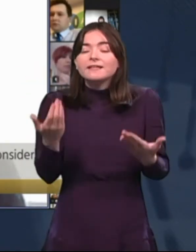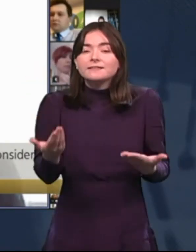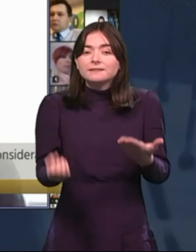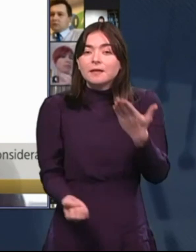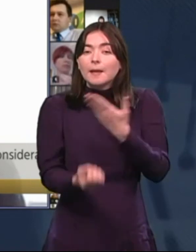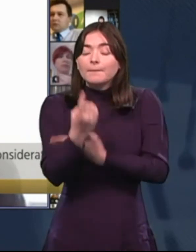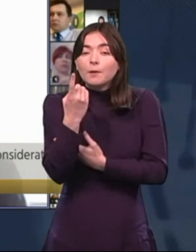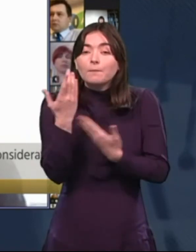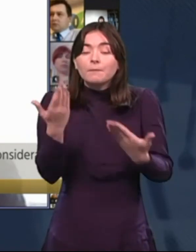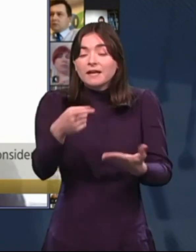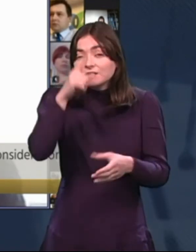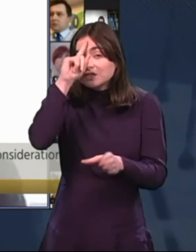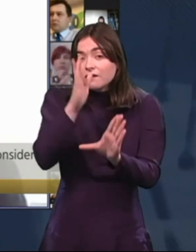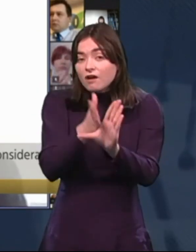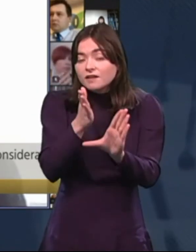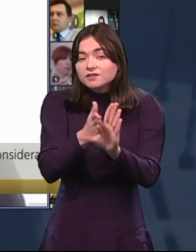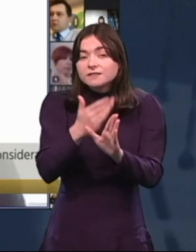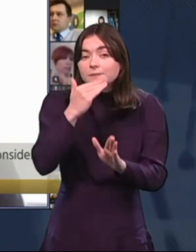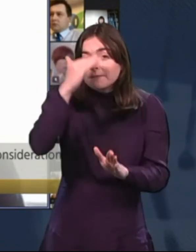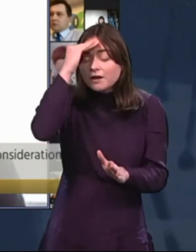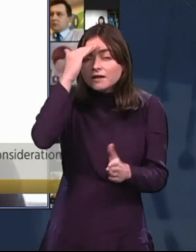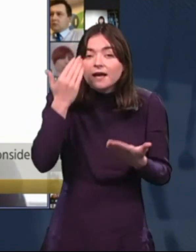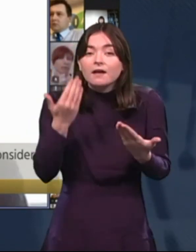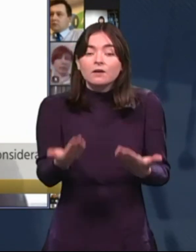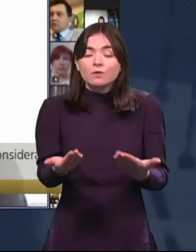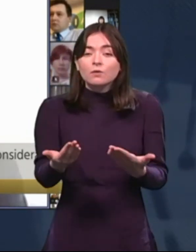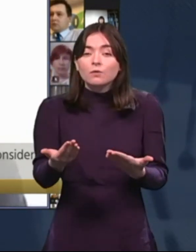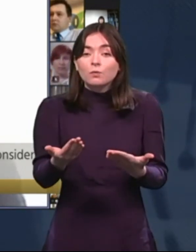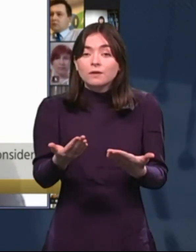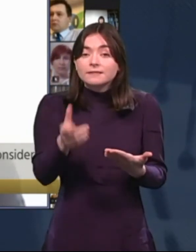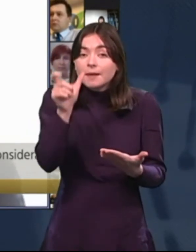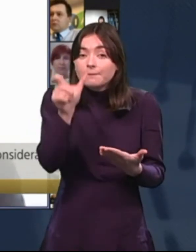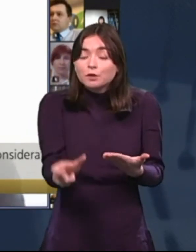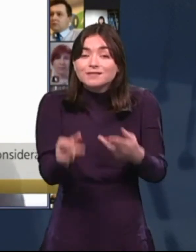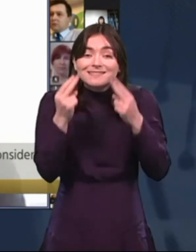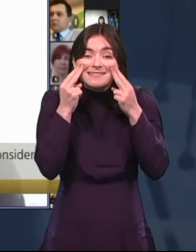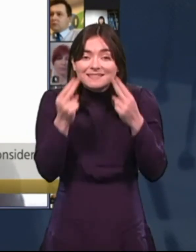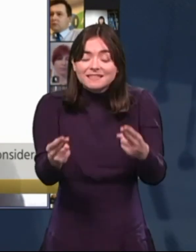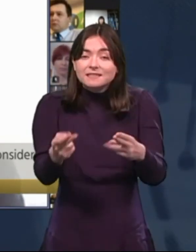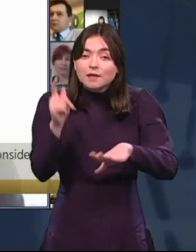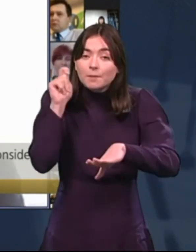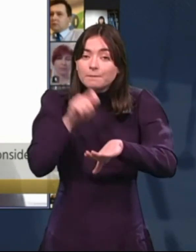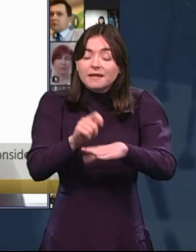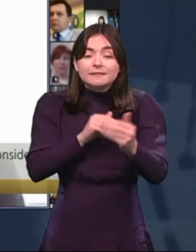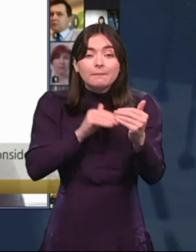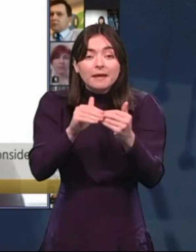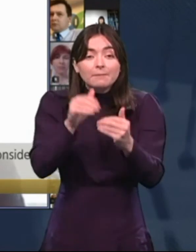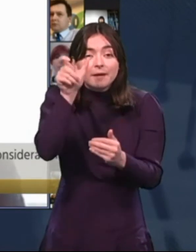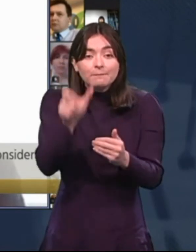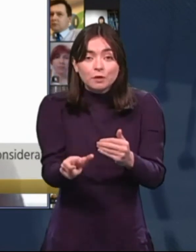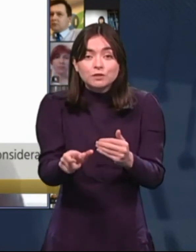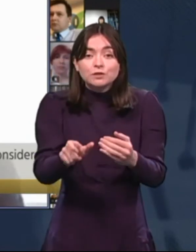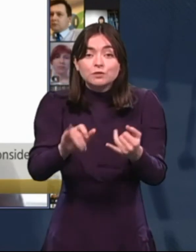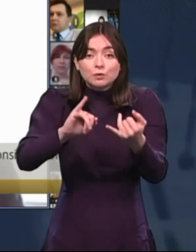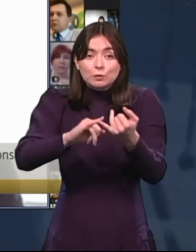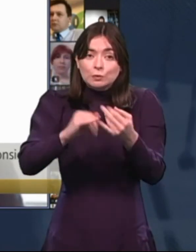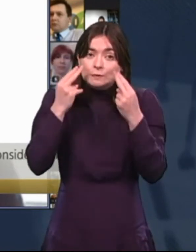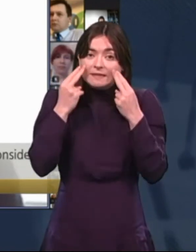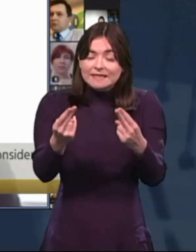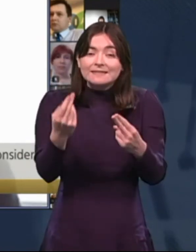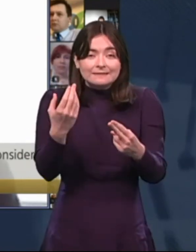by a psychologist in America was, a person's needs are best met by a person whose needs are met.